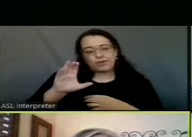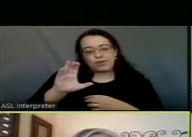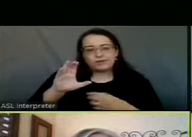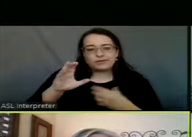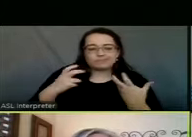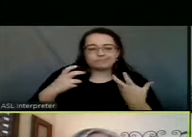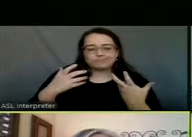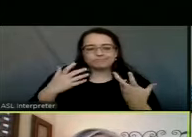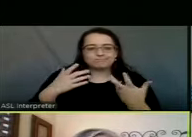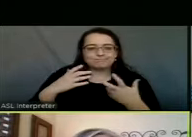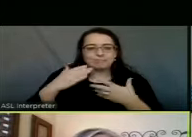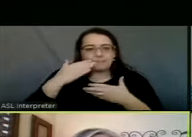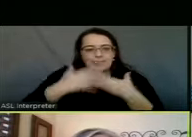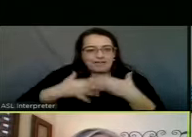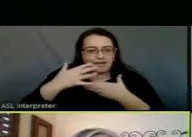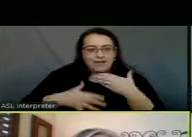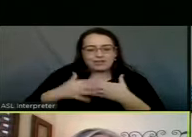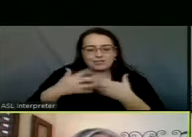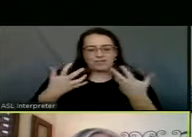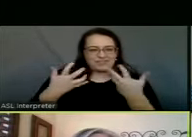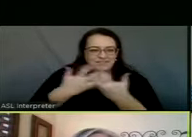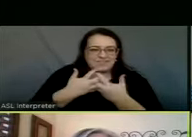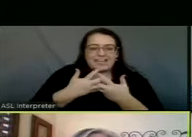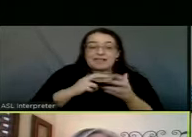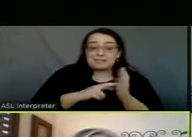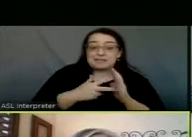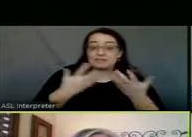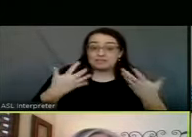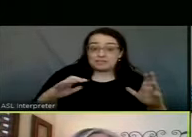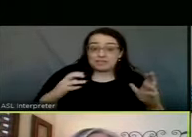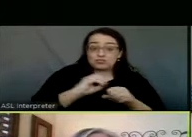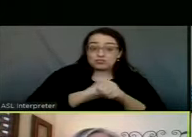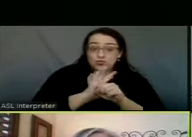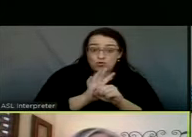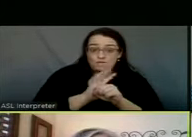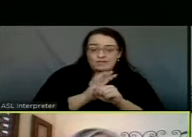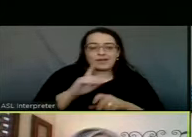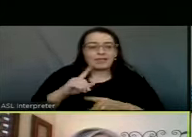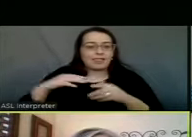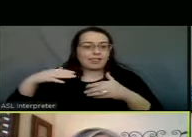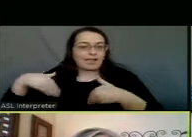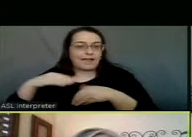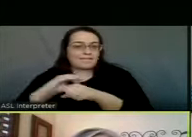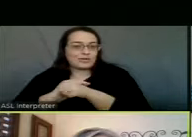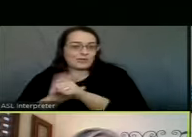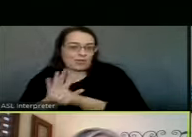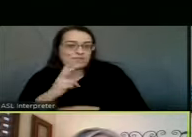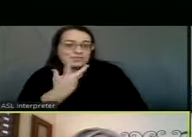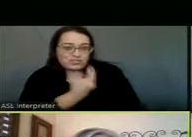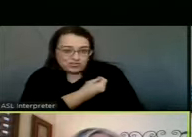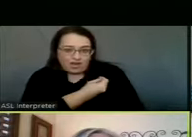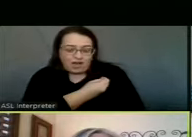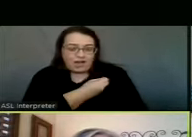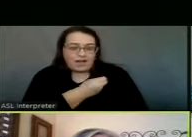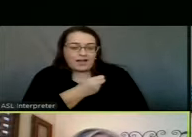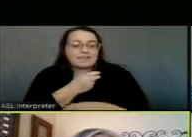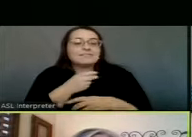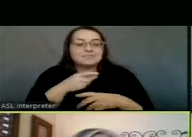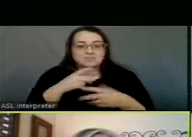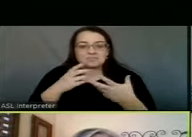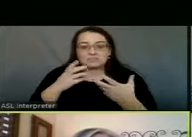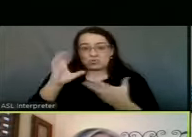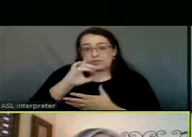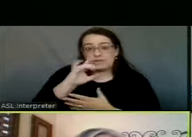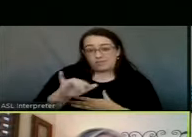plasma, you have to fall in that category to have had COVID, but not taken your vaccine yet. So